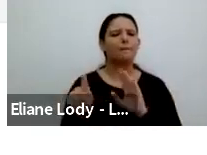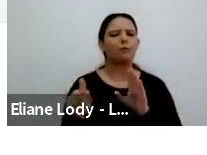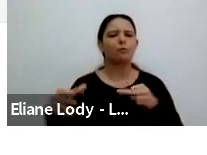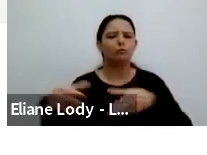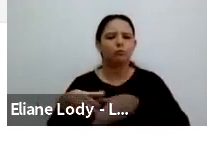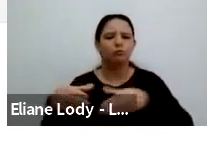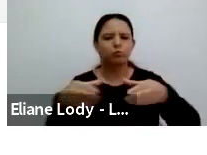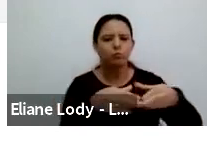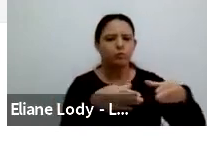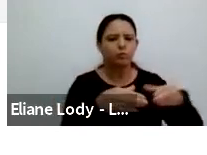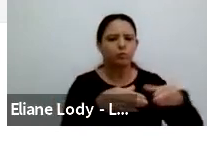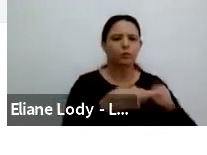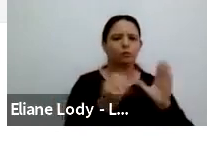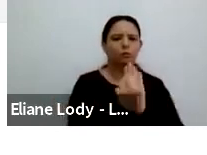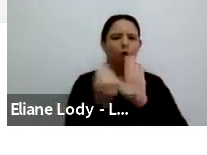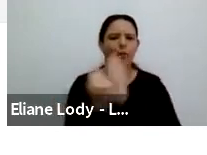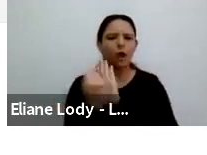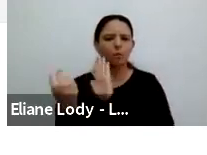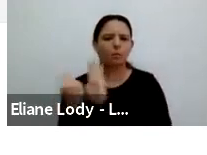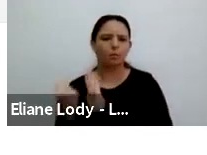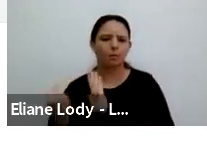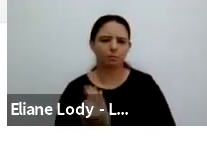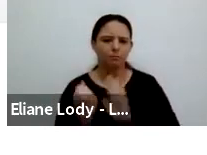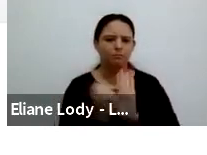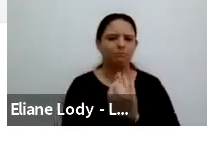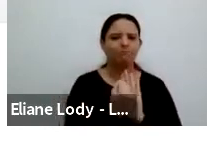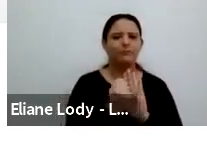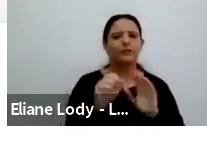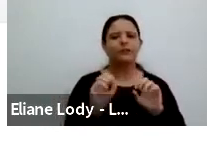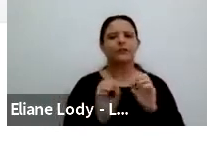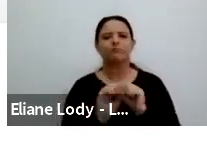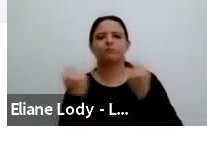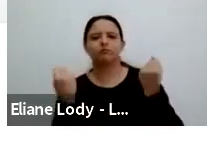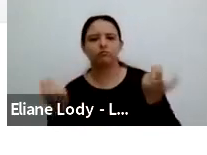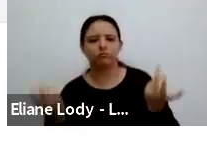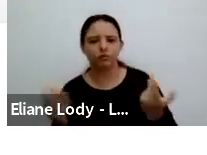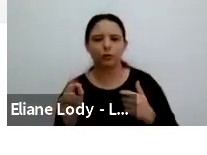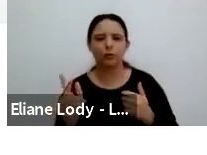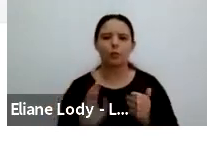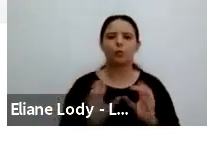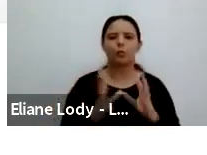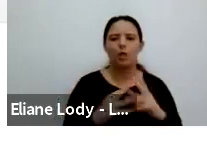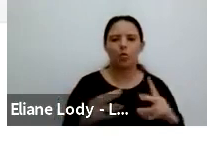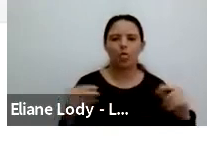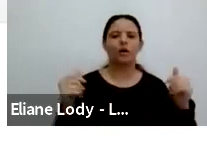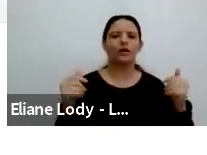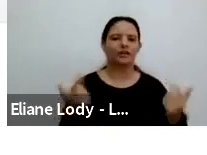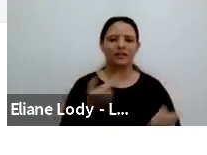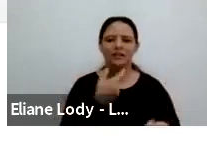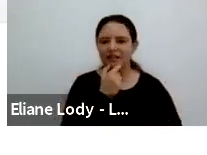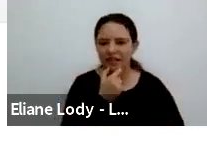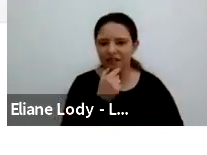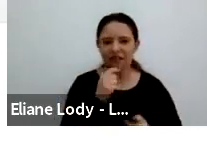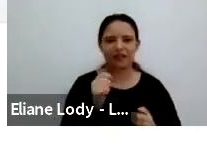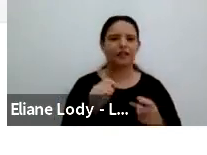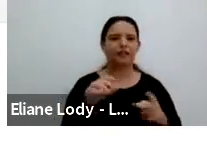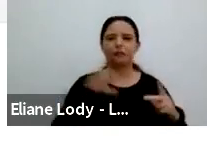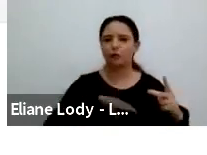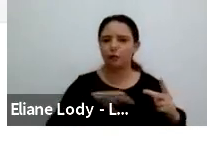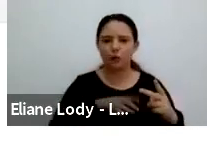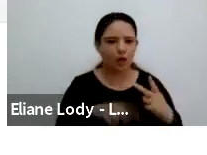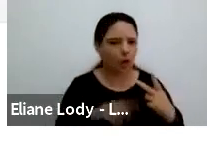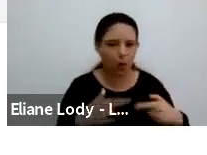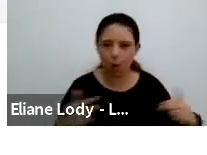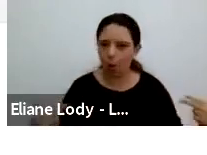down and saying that, you know, English is not a thing, Portuguese is not a thing, you know, law is not a thing.